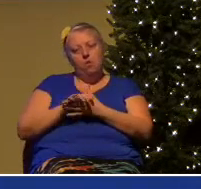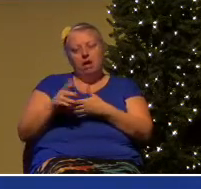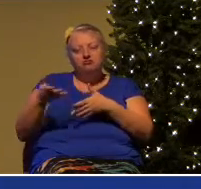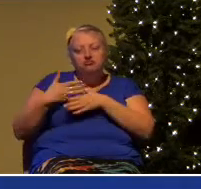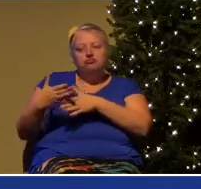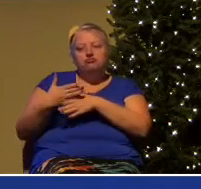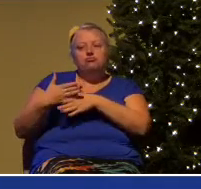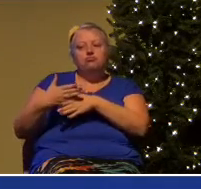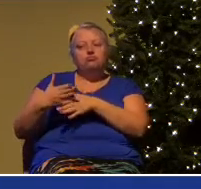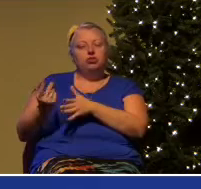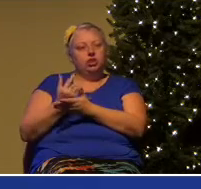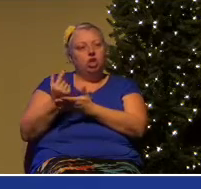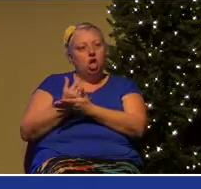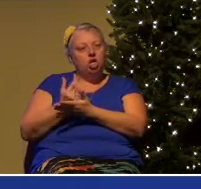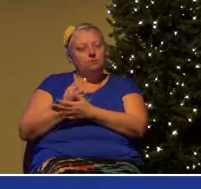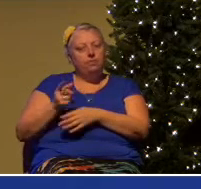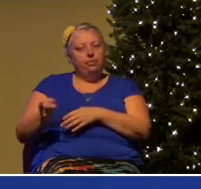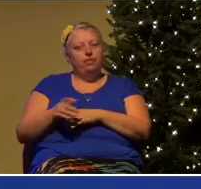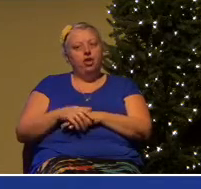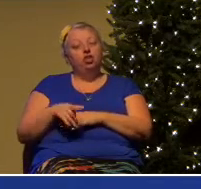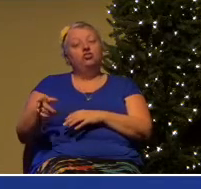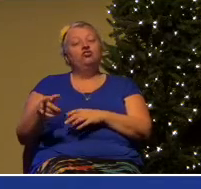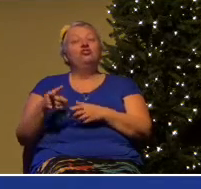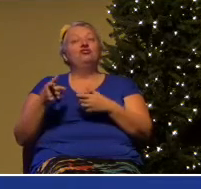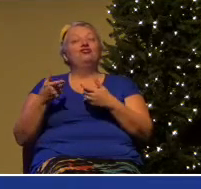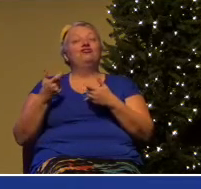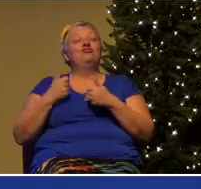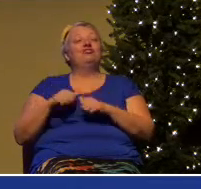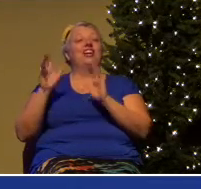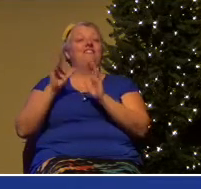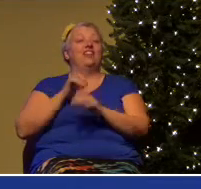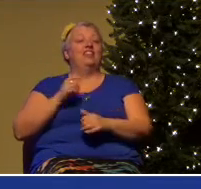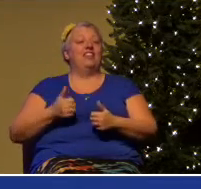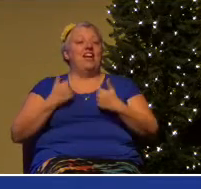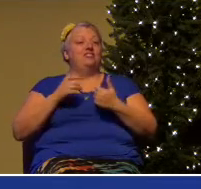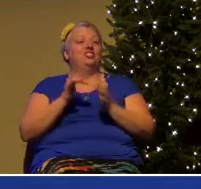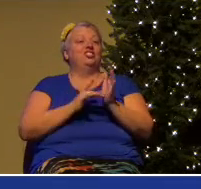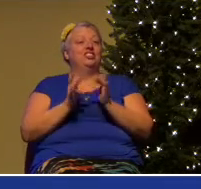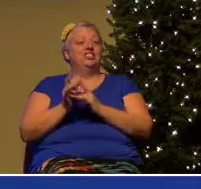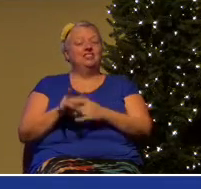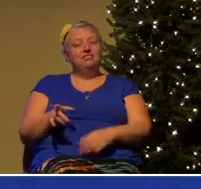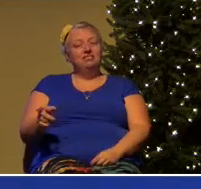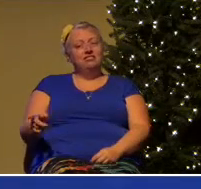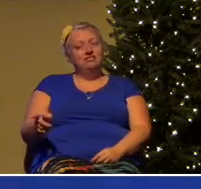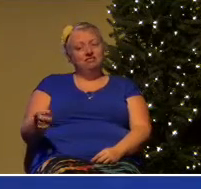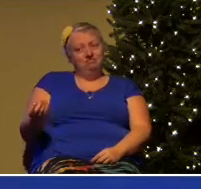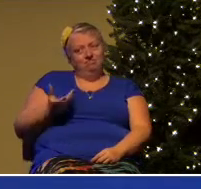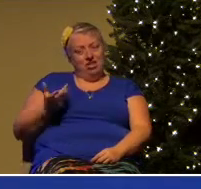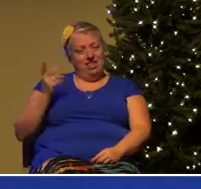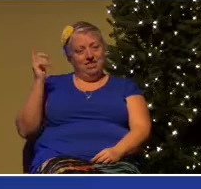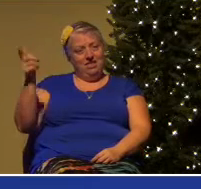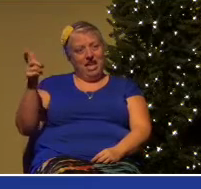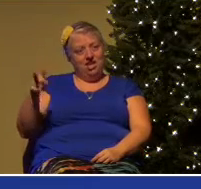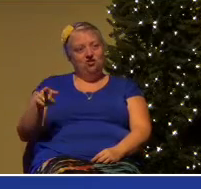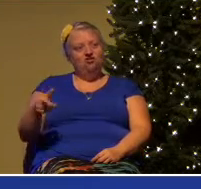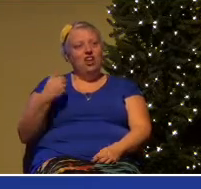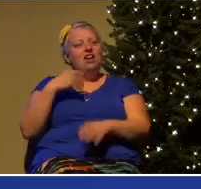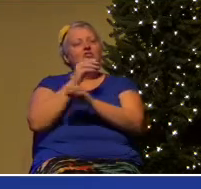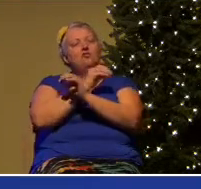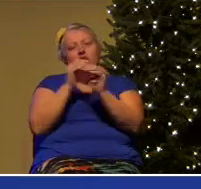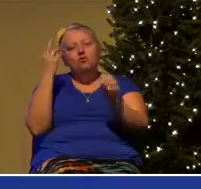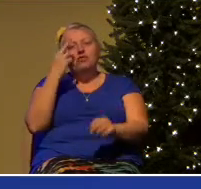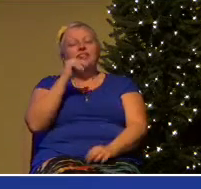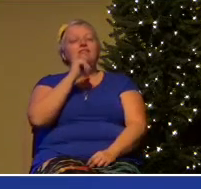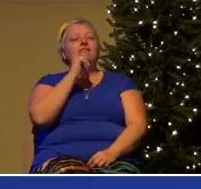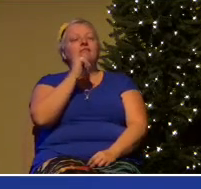gospel with her. And she gave her life to Jesus because she told us later she had no reason not to believe that I had her best